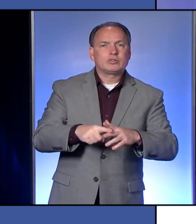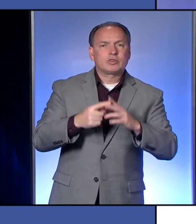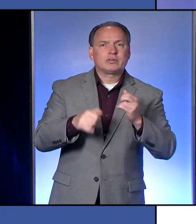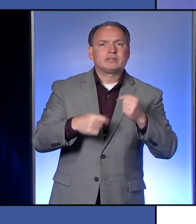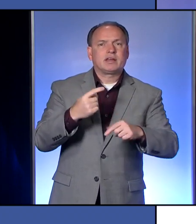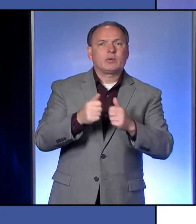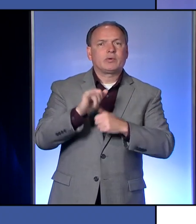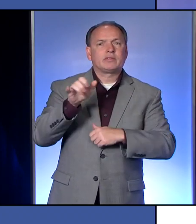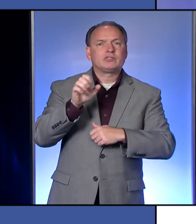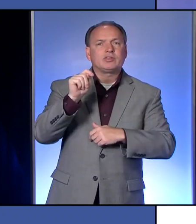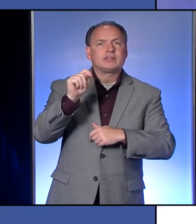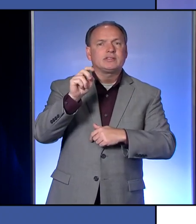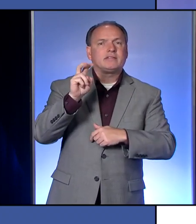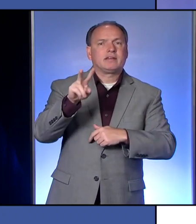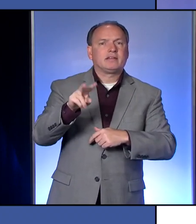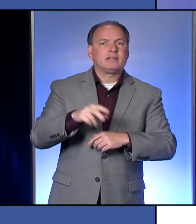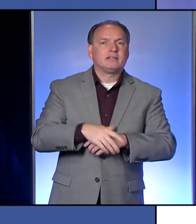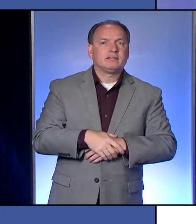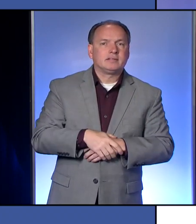Jet TV.